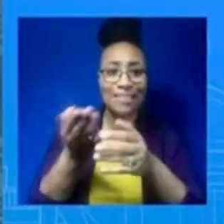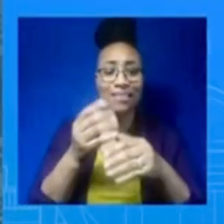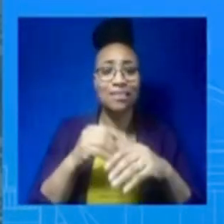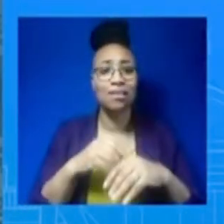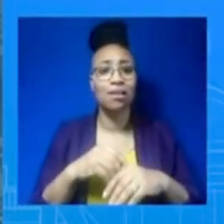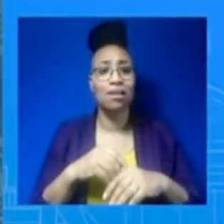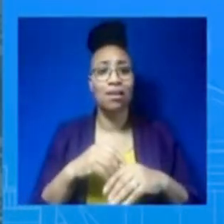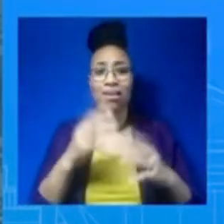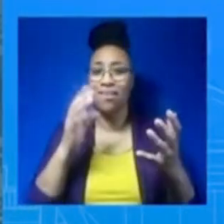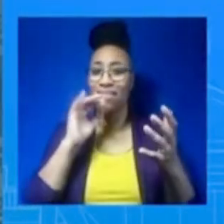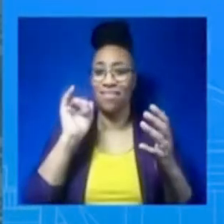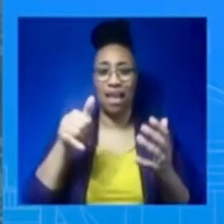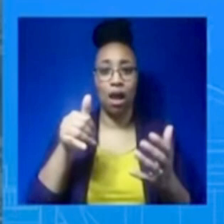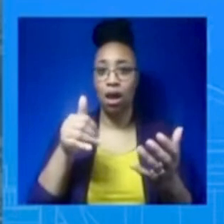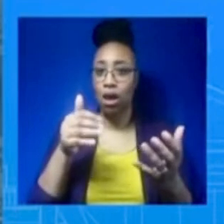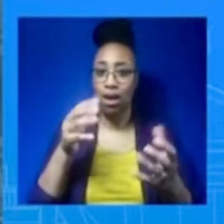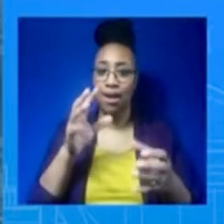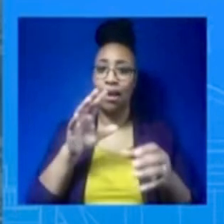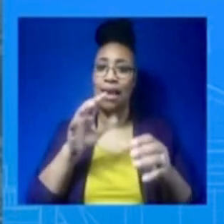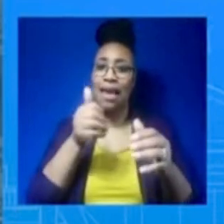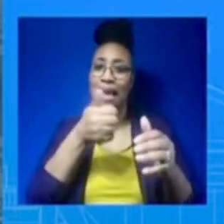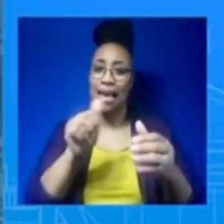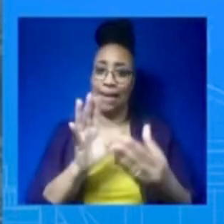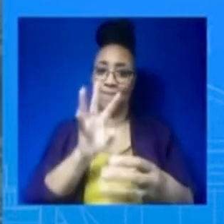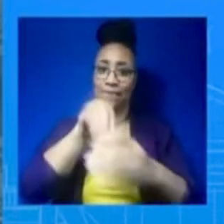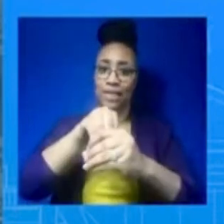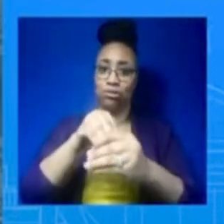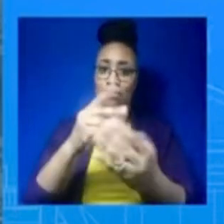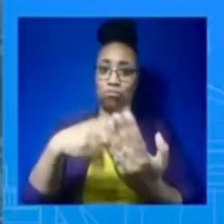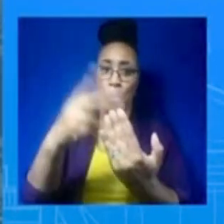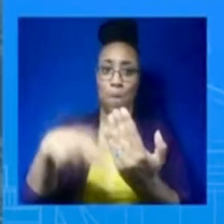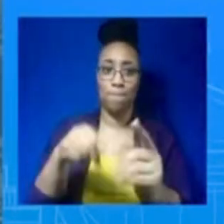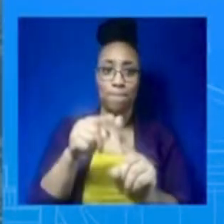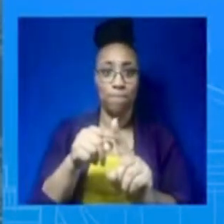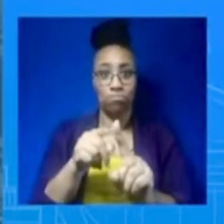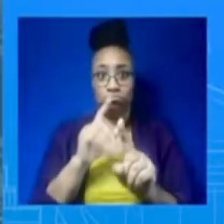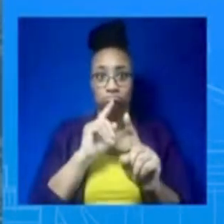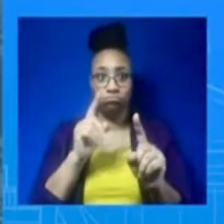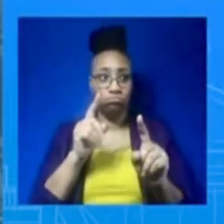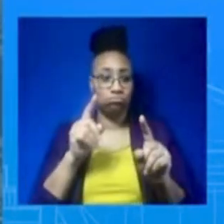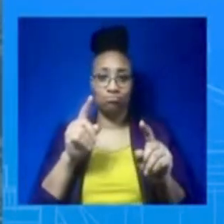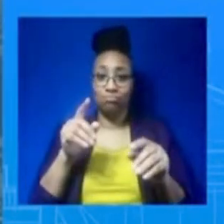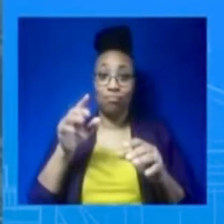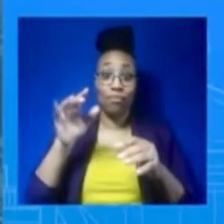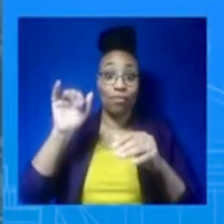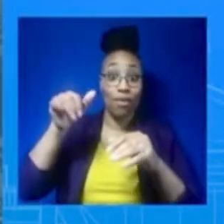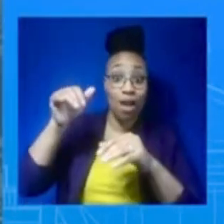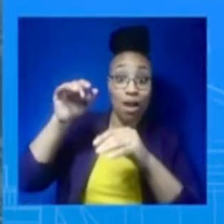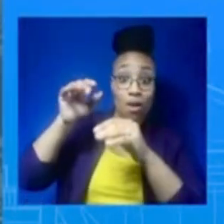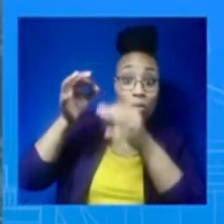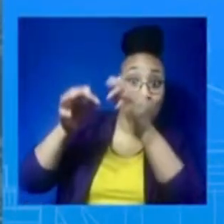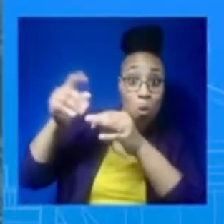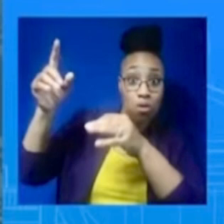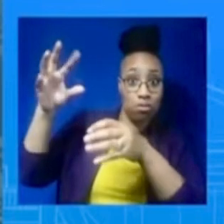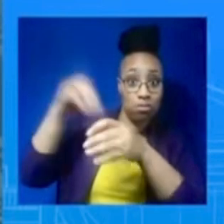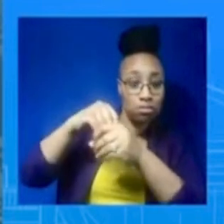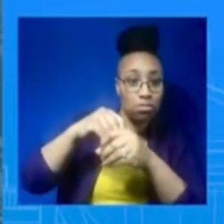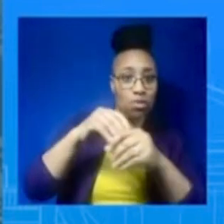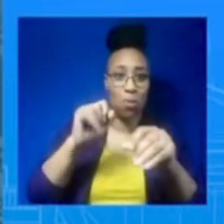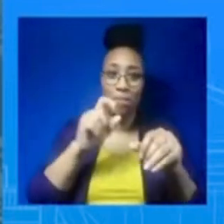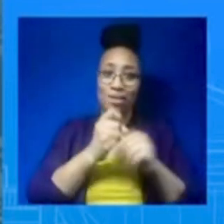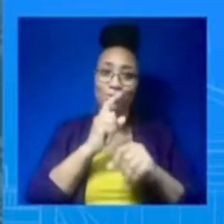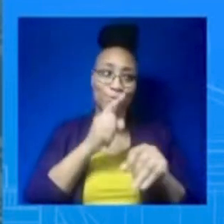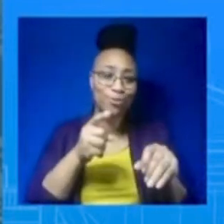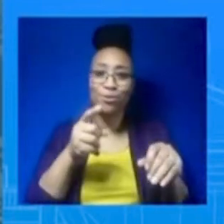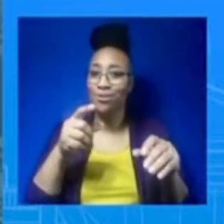justice system, that is something that the President is going to continue to push. The third and last thing I'll lay out is taking additional common sense